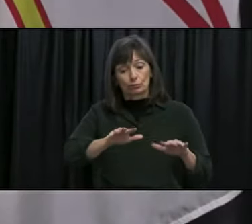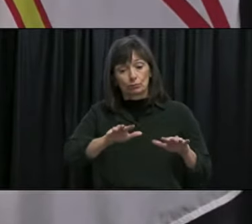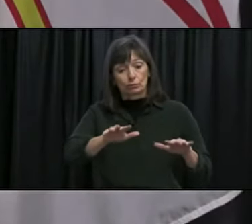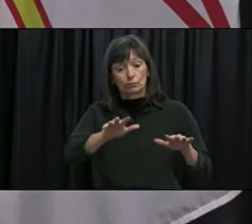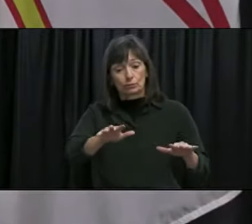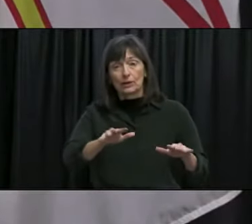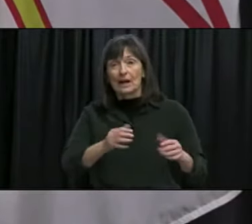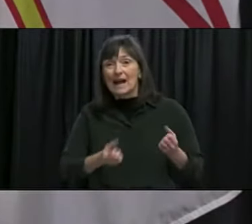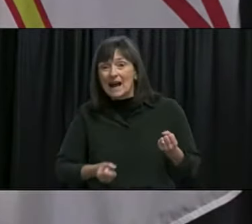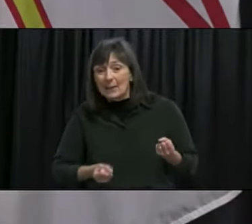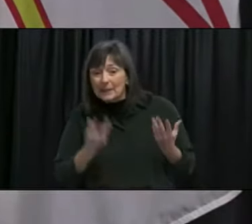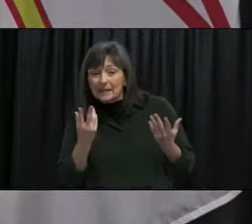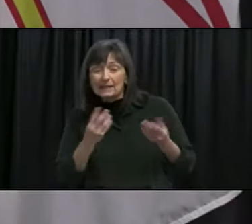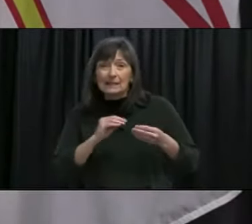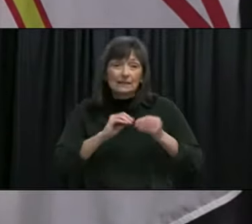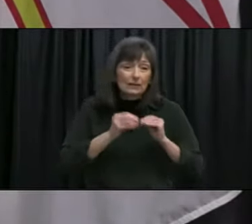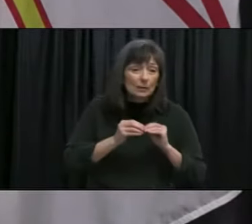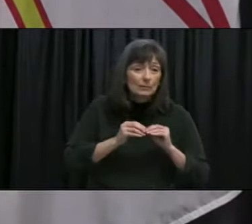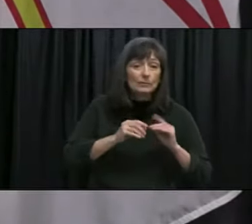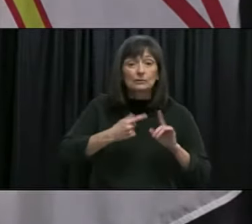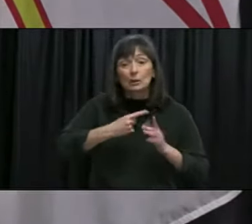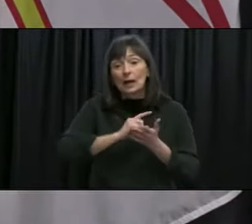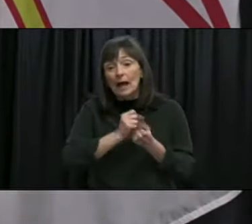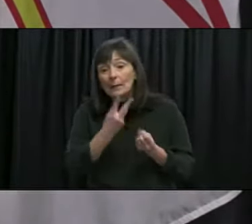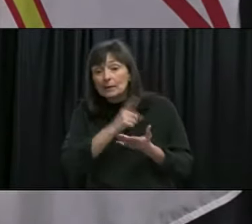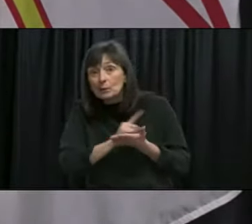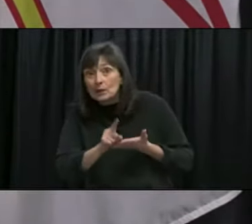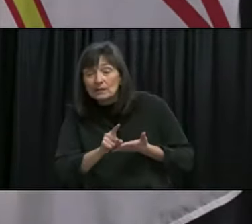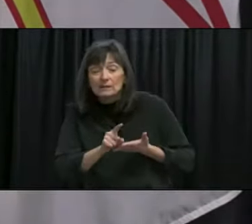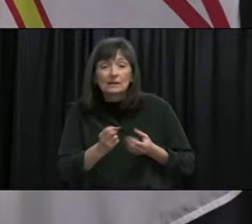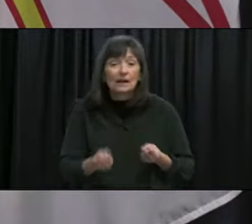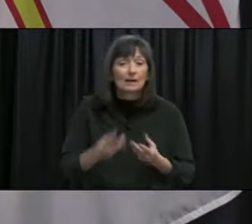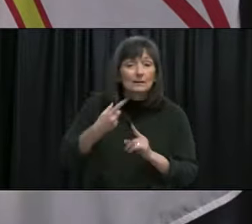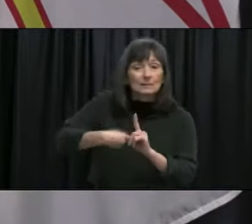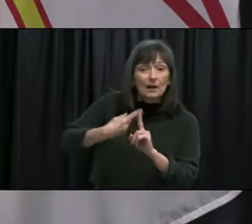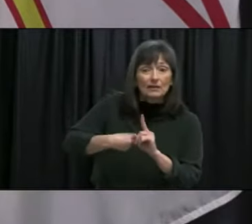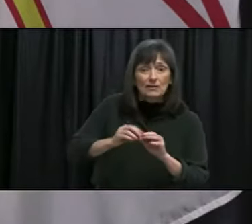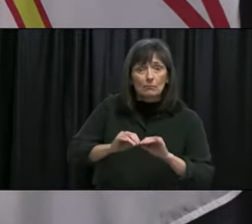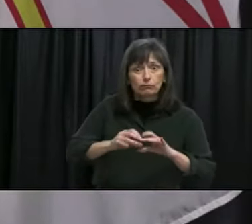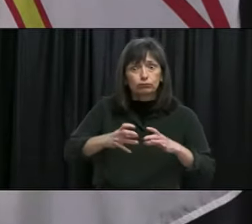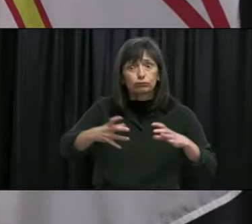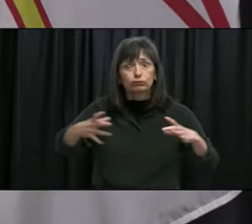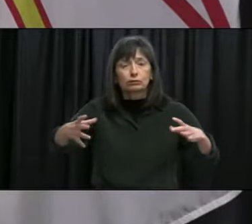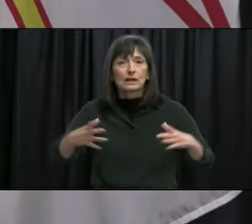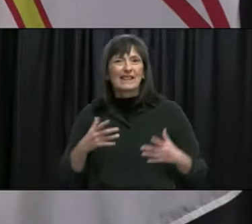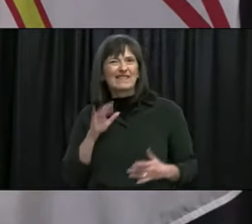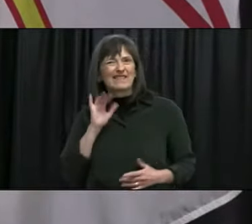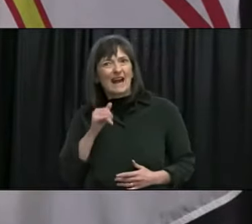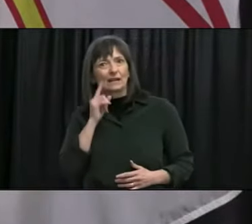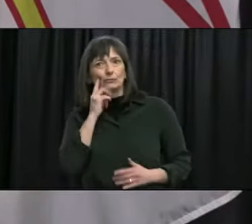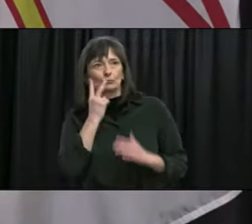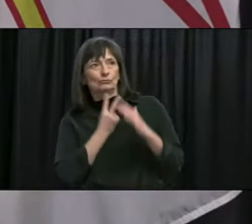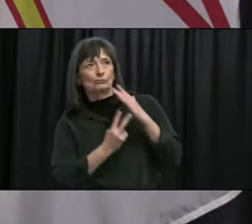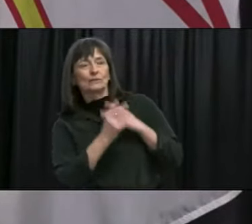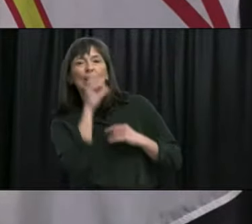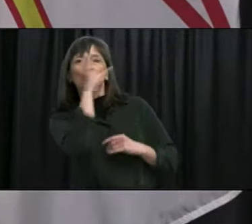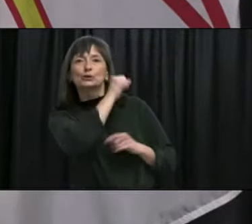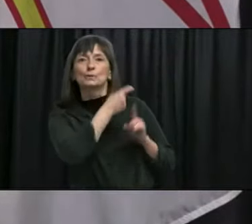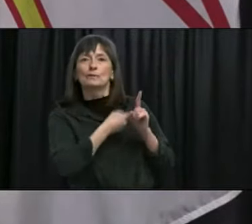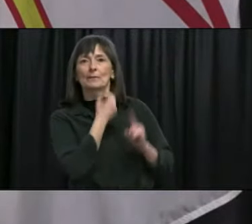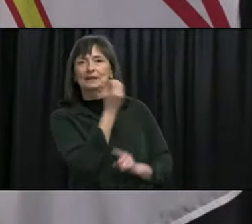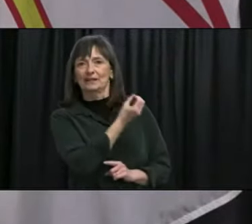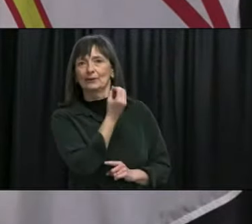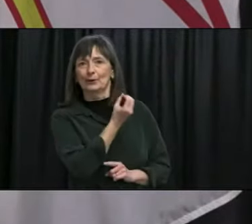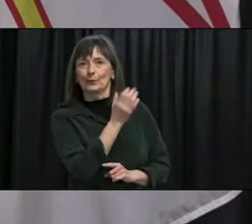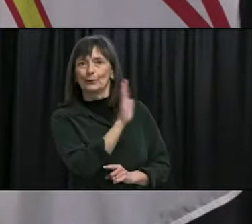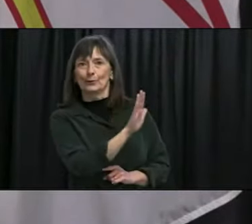escapes that happen take weeks to months before it hits a critical mass where you start to see an exponential rise that's been the experience in other jurisdictions